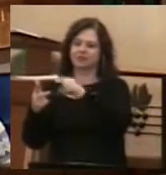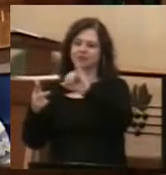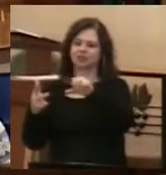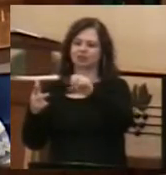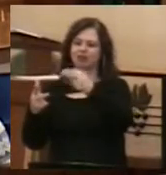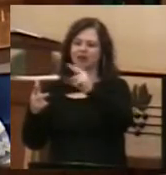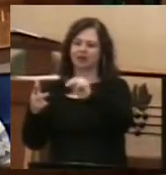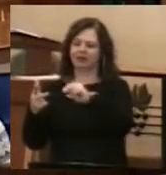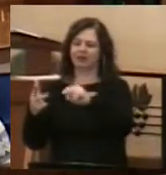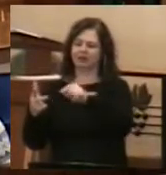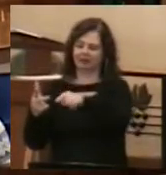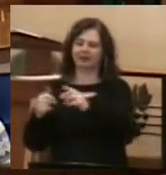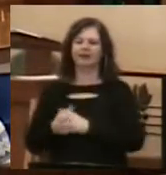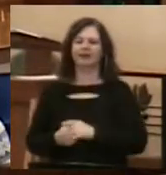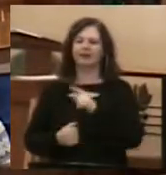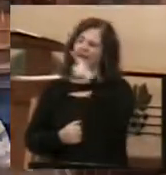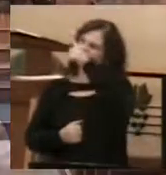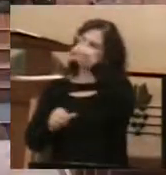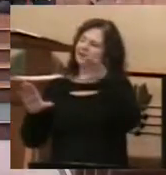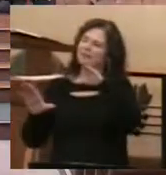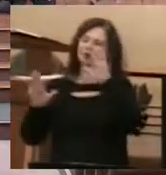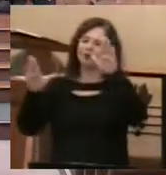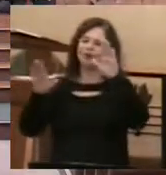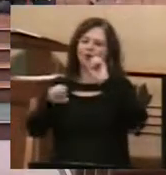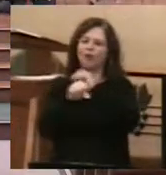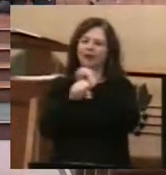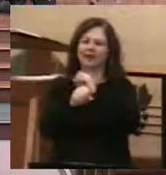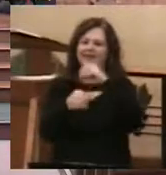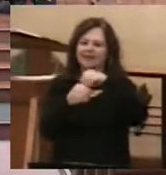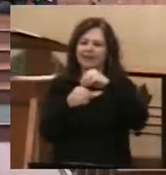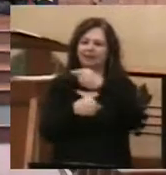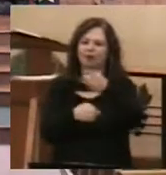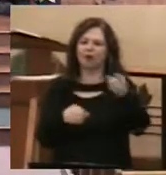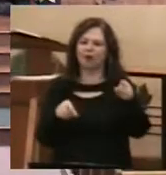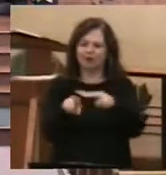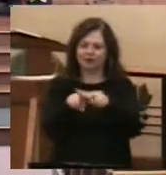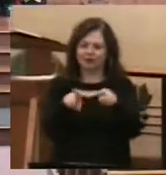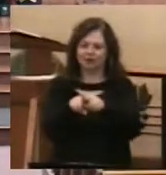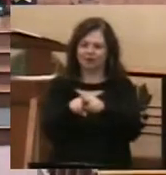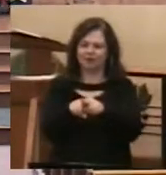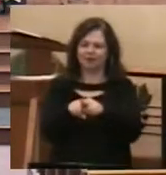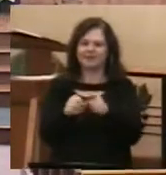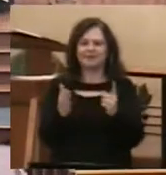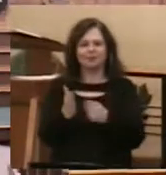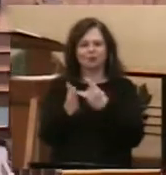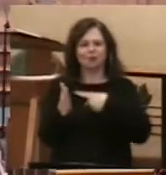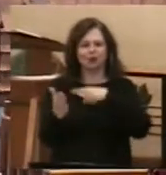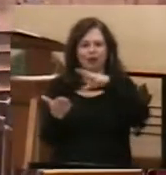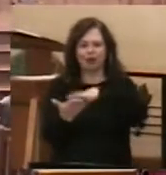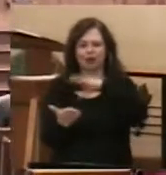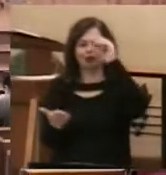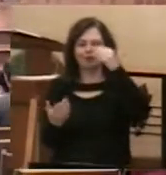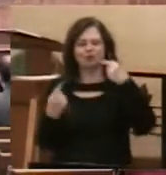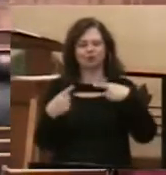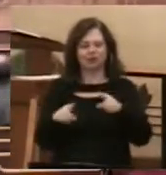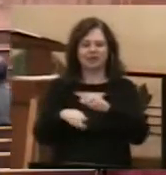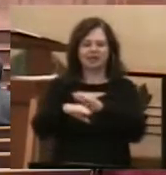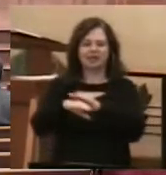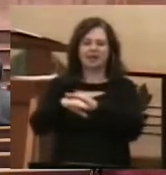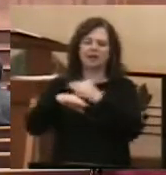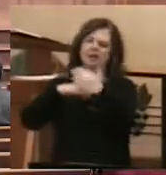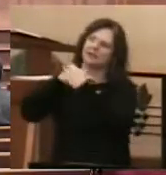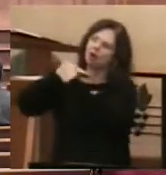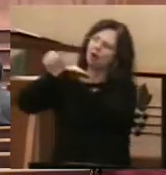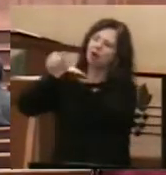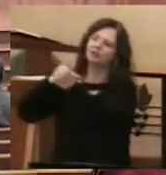like you as well. Sometimes we discover that it is in these call stories that we are renewed